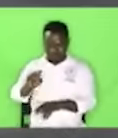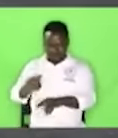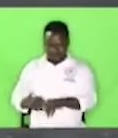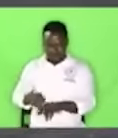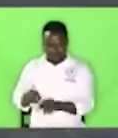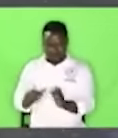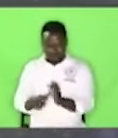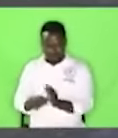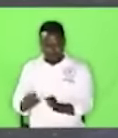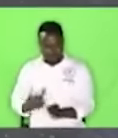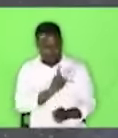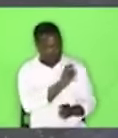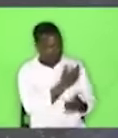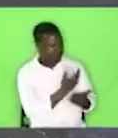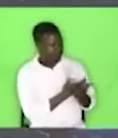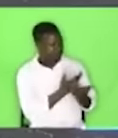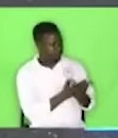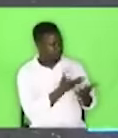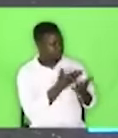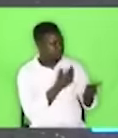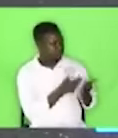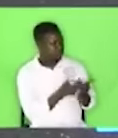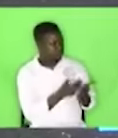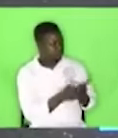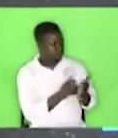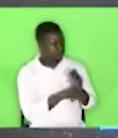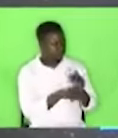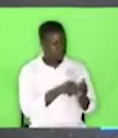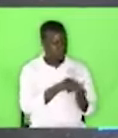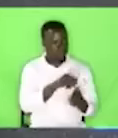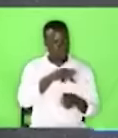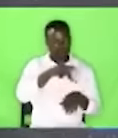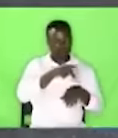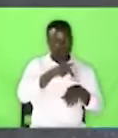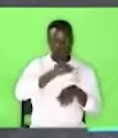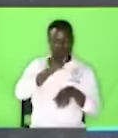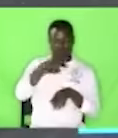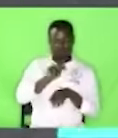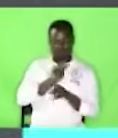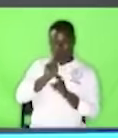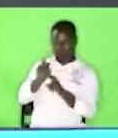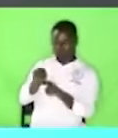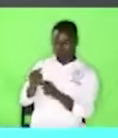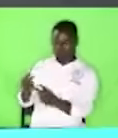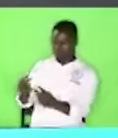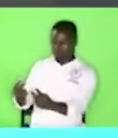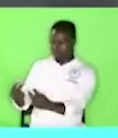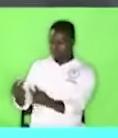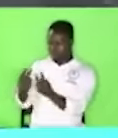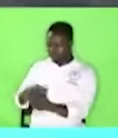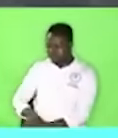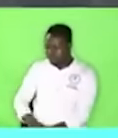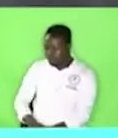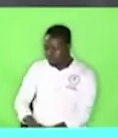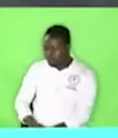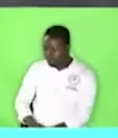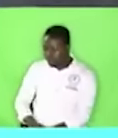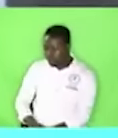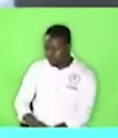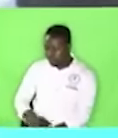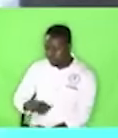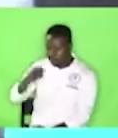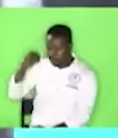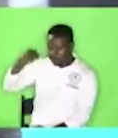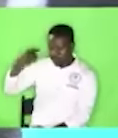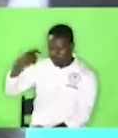them for money and then Peter and John said look at us silver and